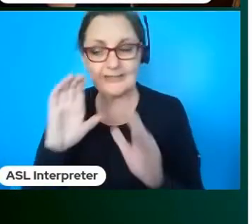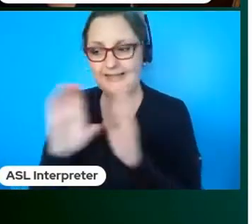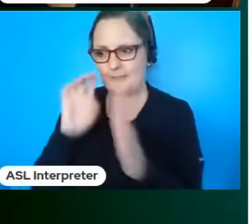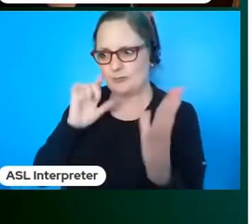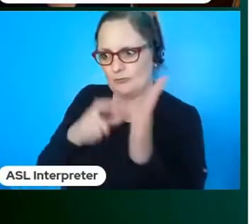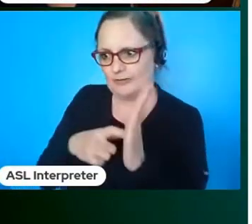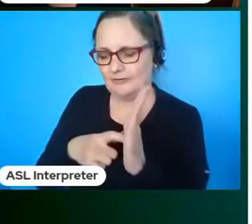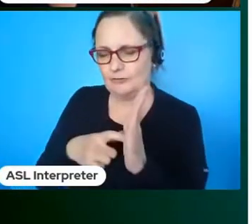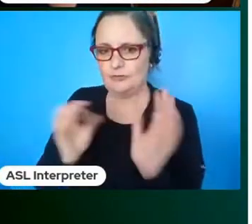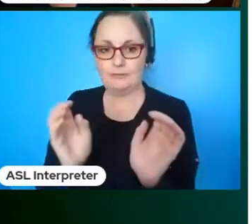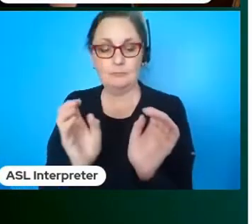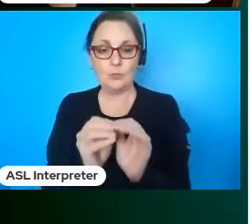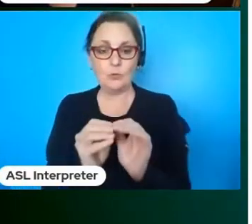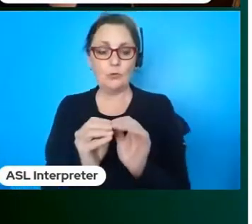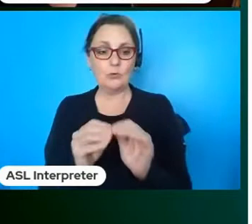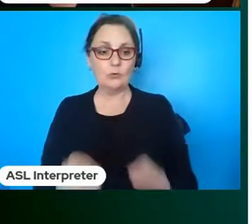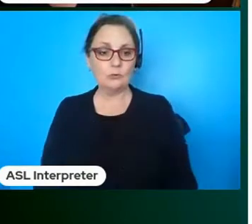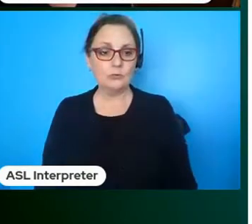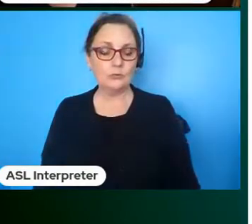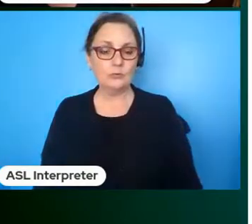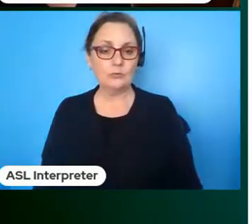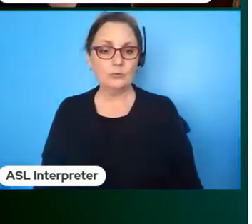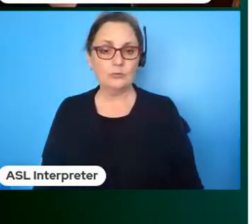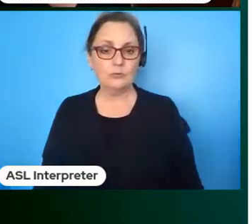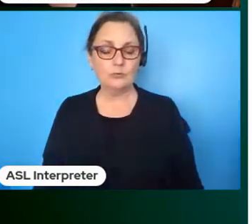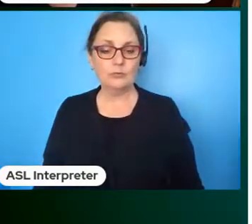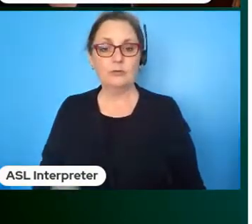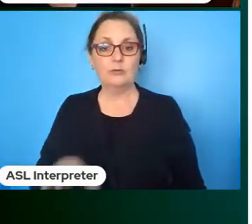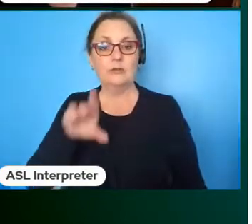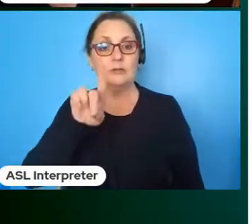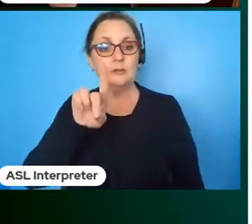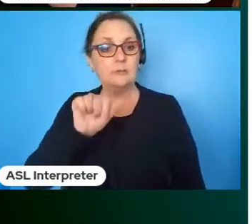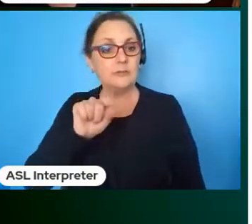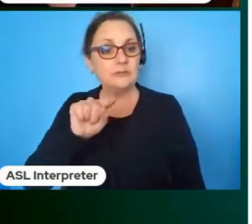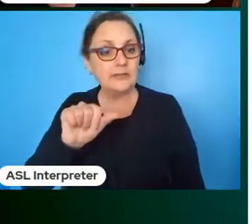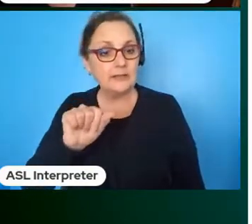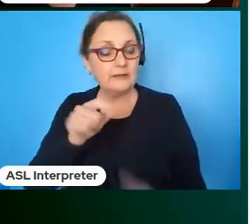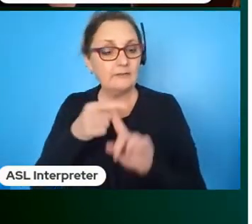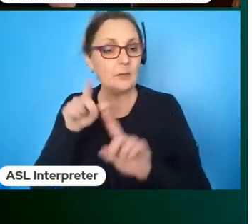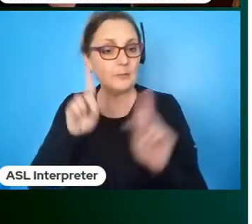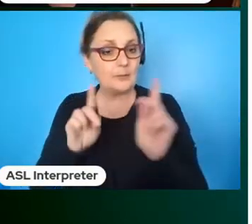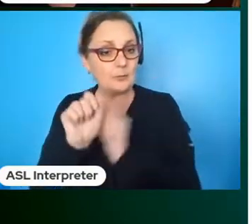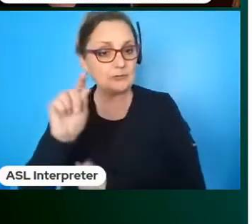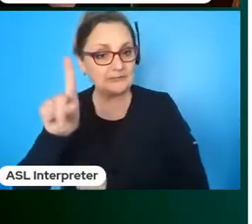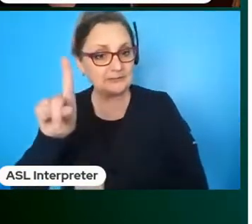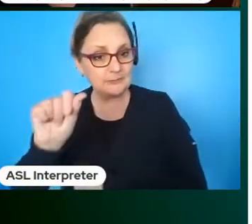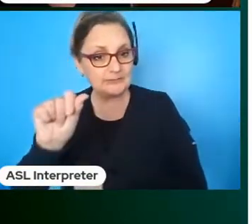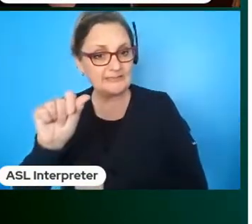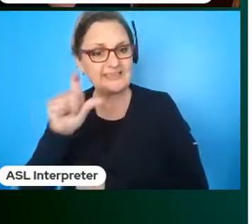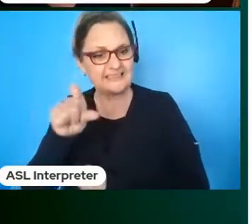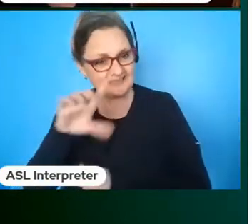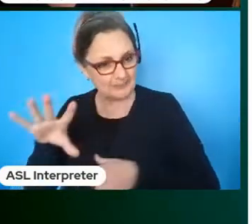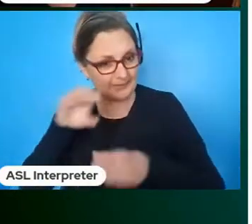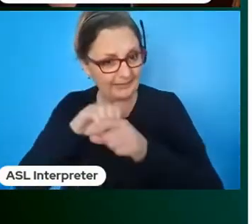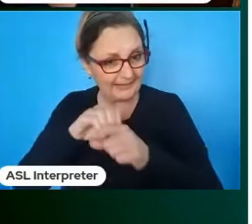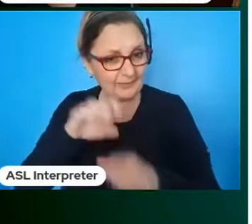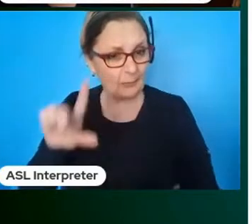more in data from people with disabilities that needs to be part of those libraries